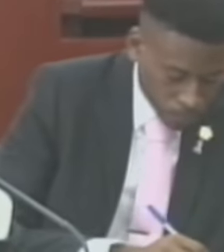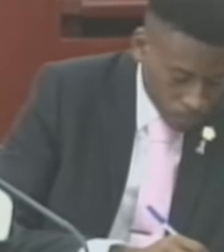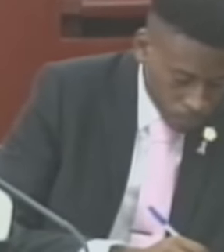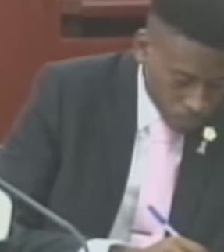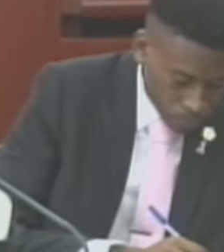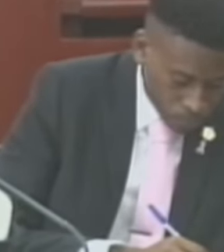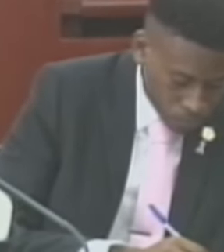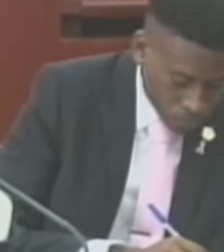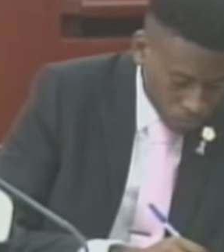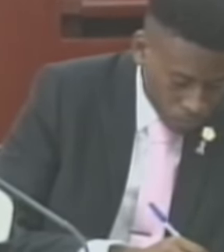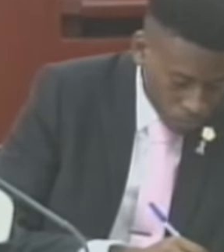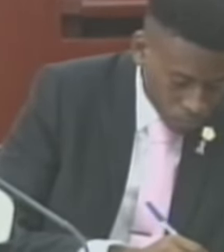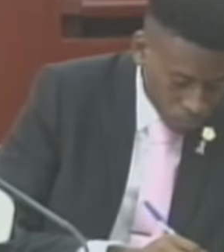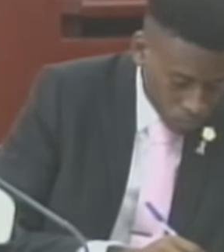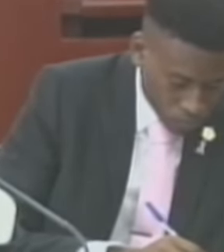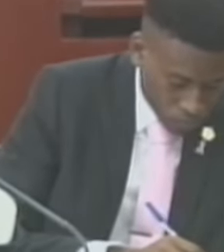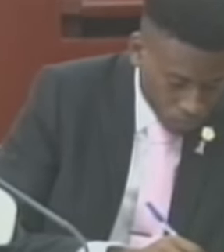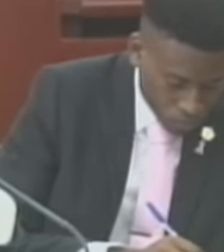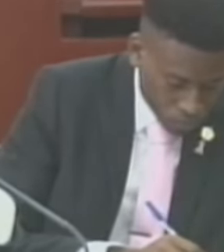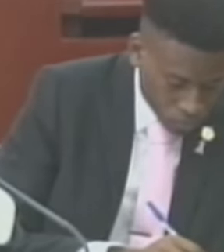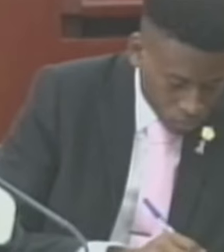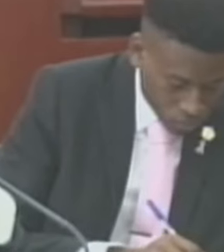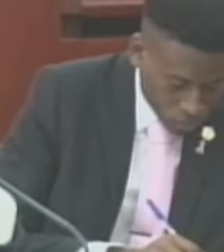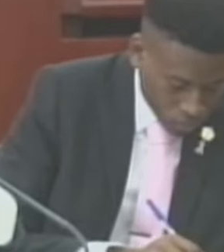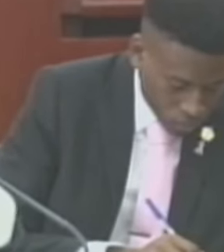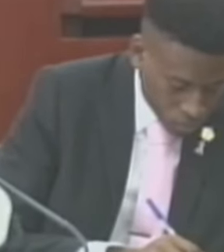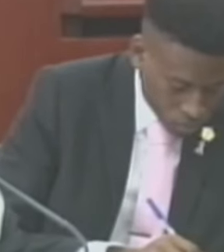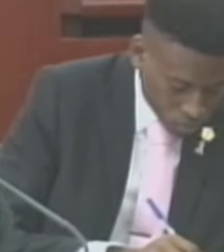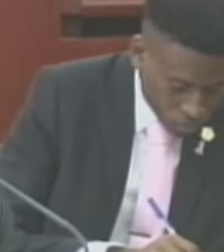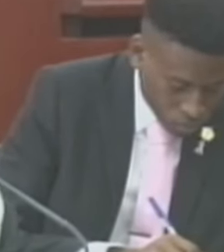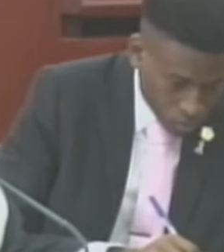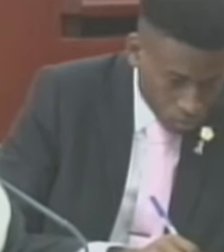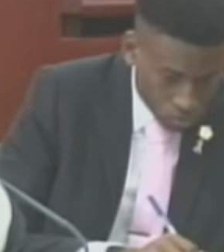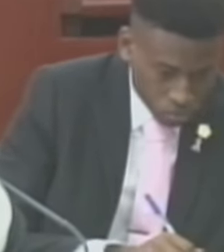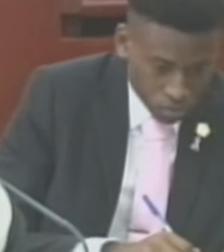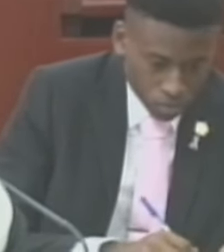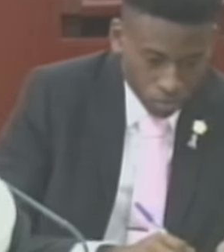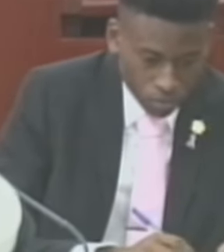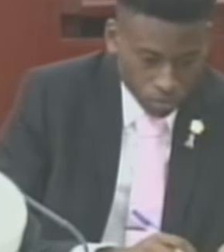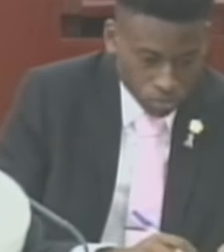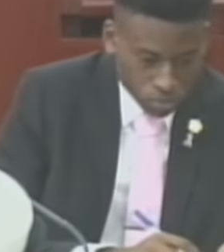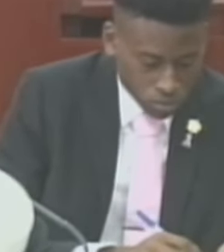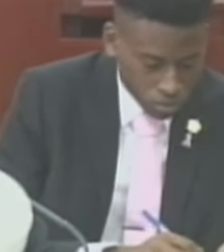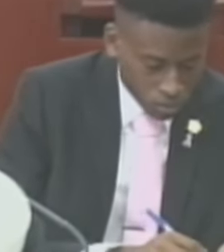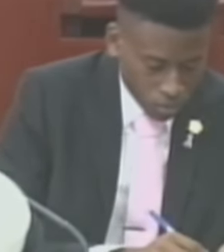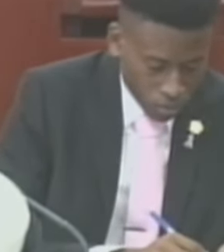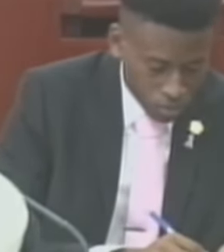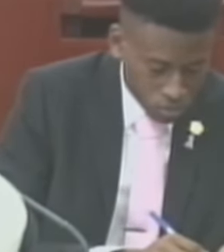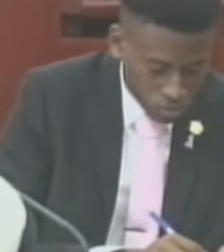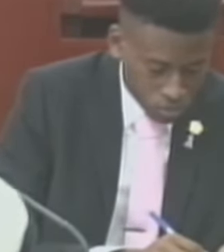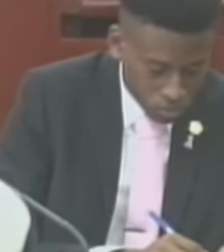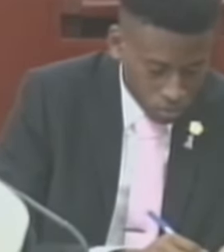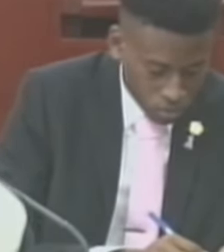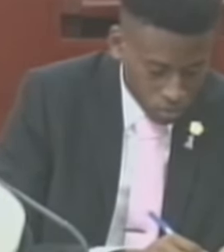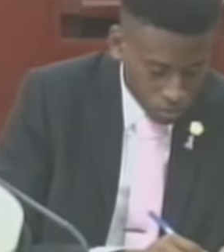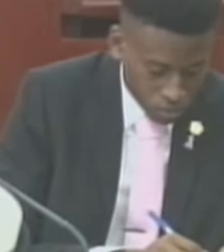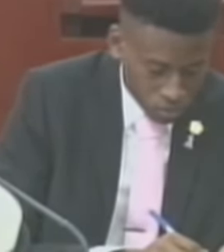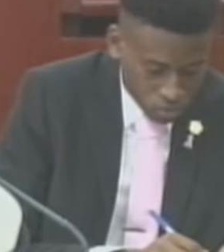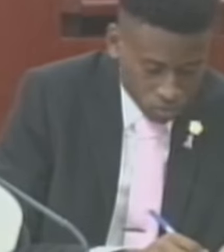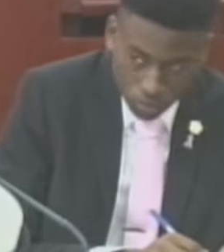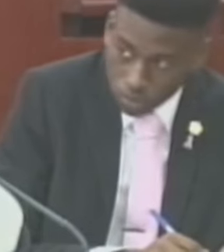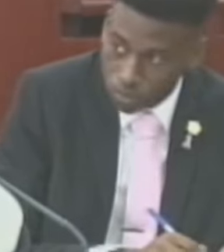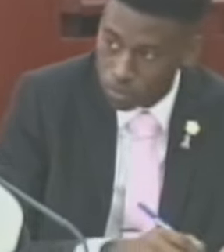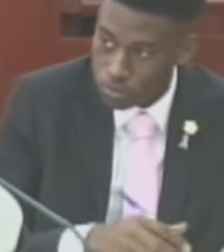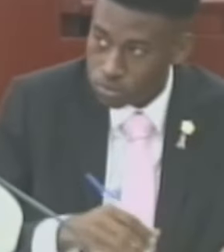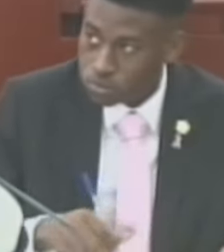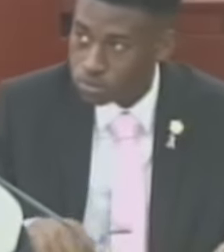With your leave, Madam Speaker. I recognize the Honorable Member for St. Christopher A. Thank you. I just want to take the opportunity